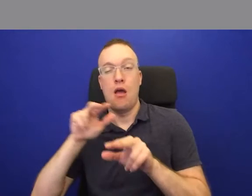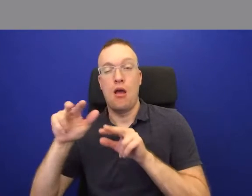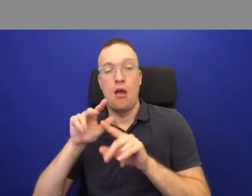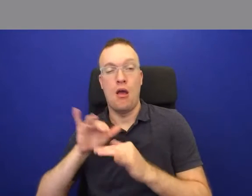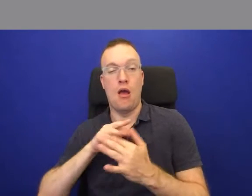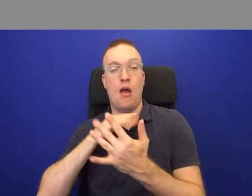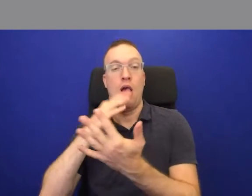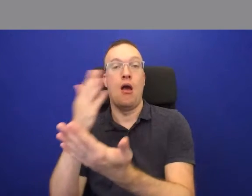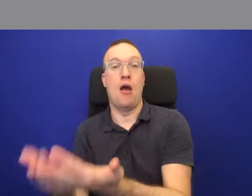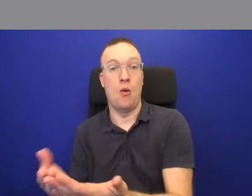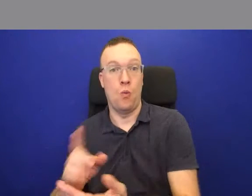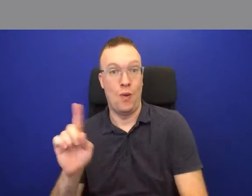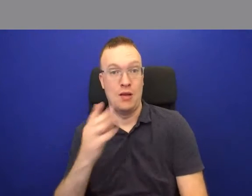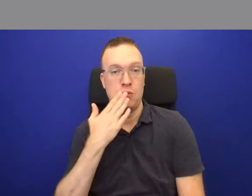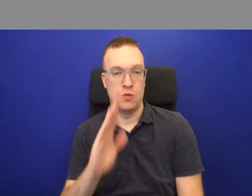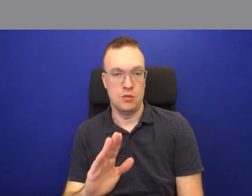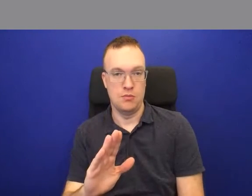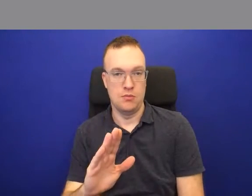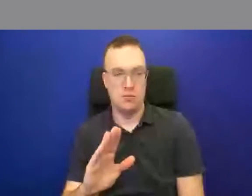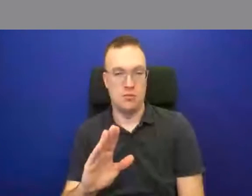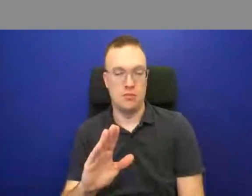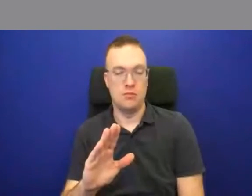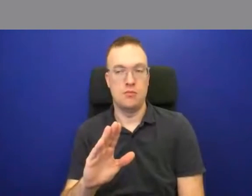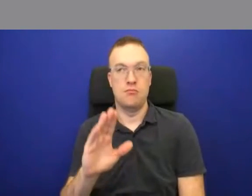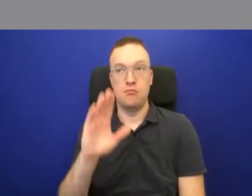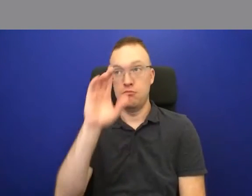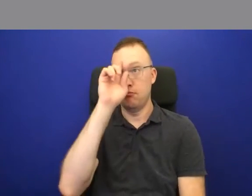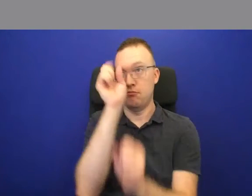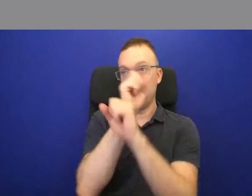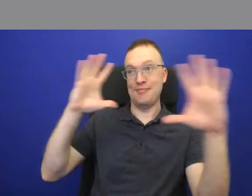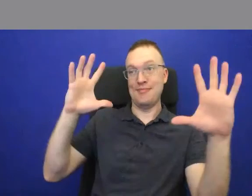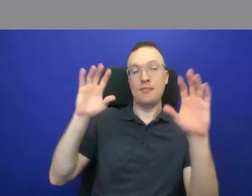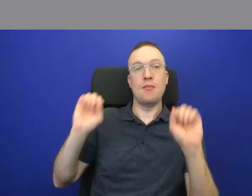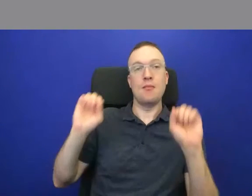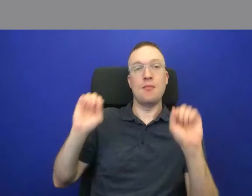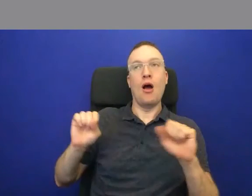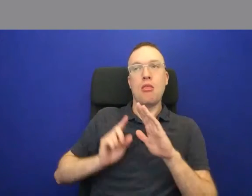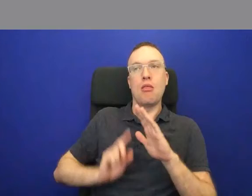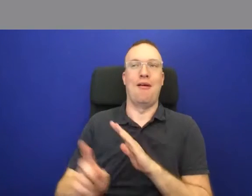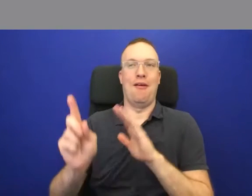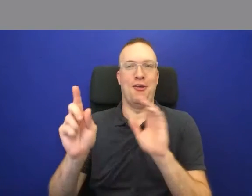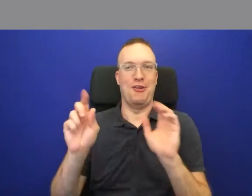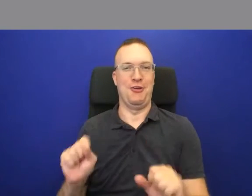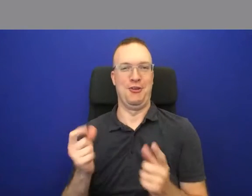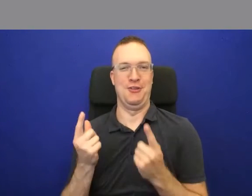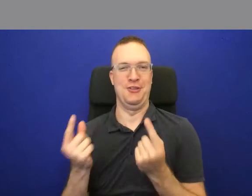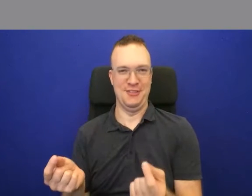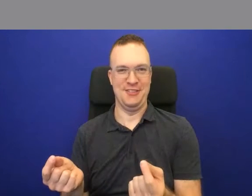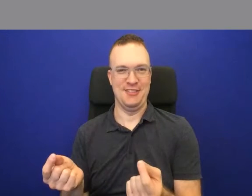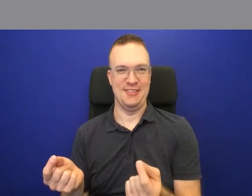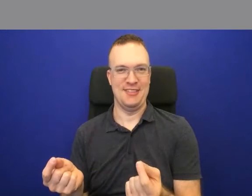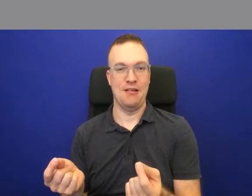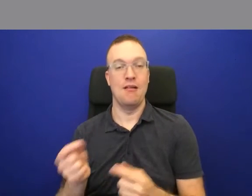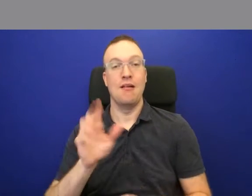working their way to Jerusalem, and imagining what kind of adventures they would have. So we can